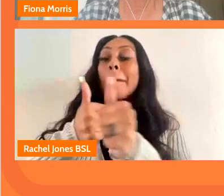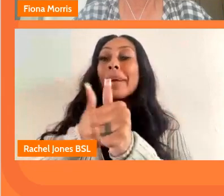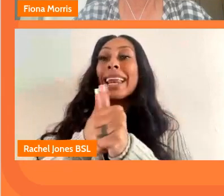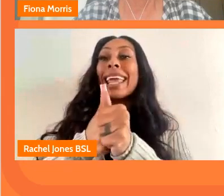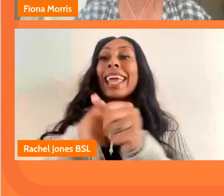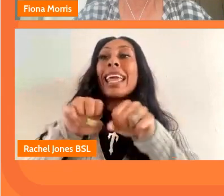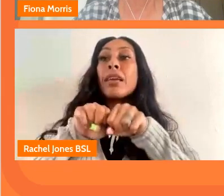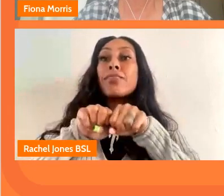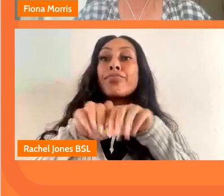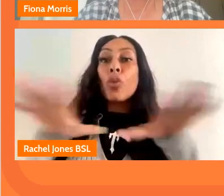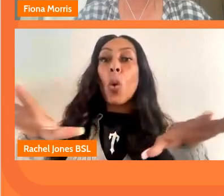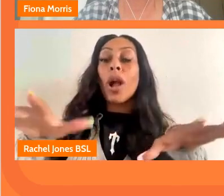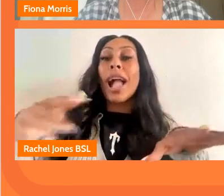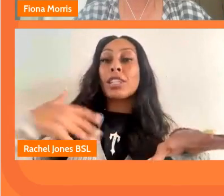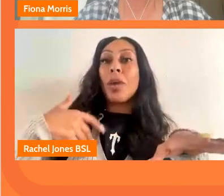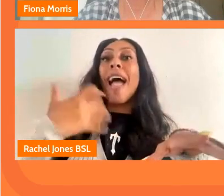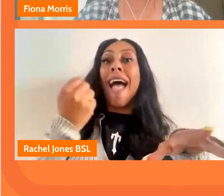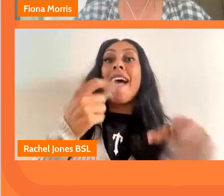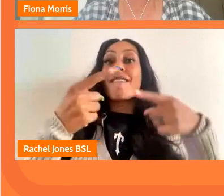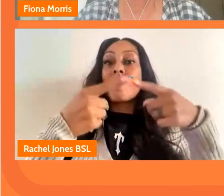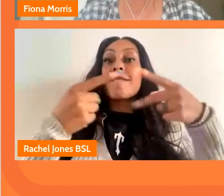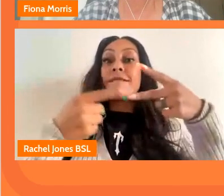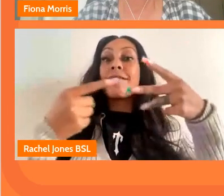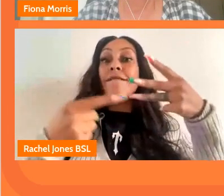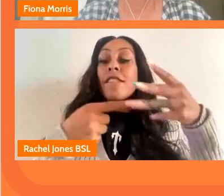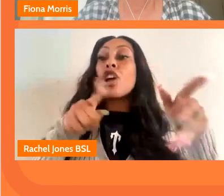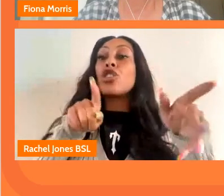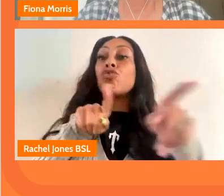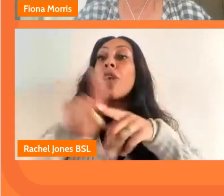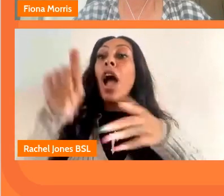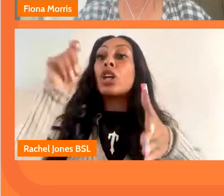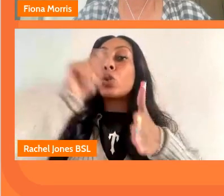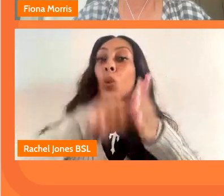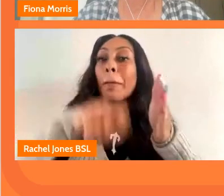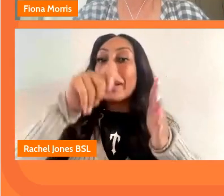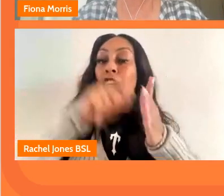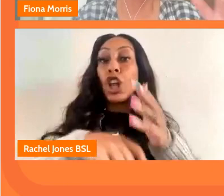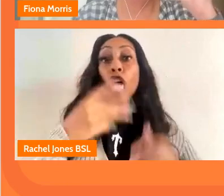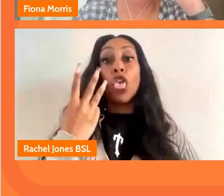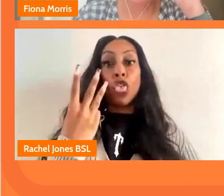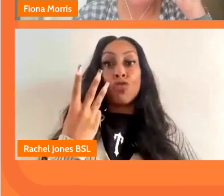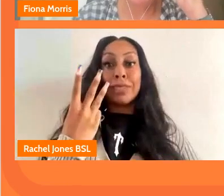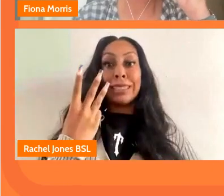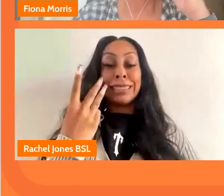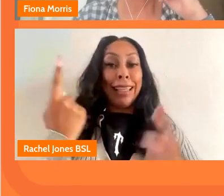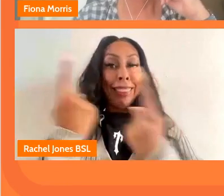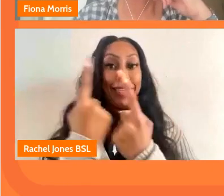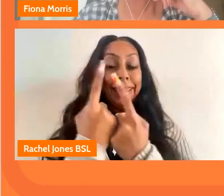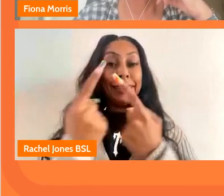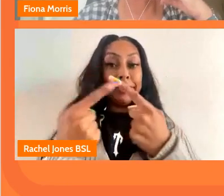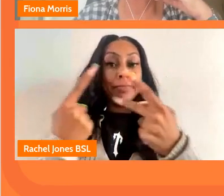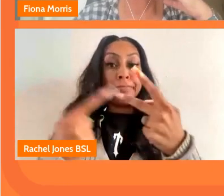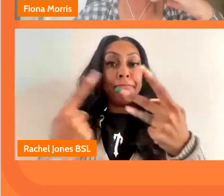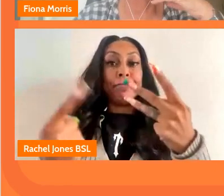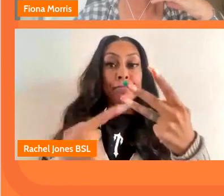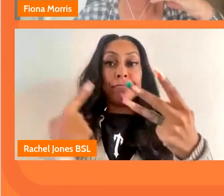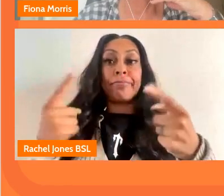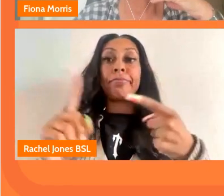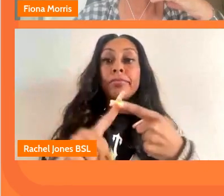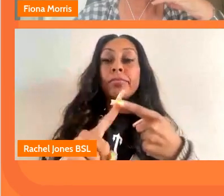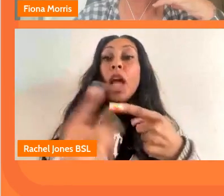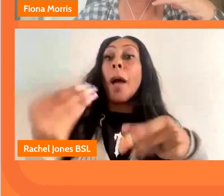we have our pillars um that we try to commission into and we have sort of three key things that get commissioned which is participation